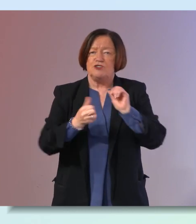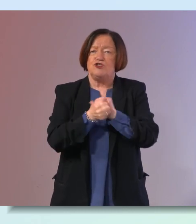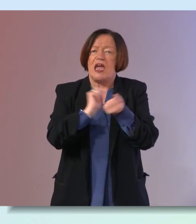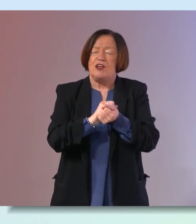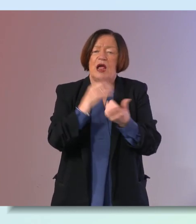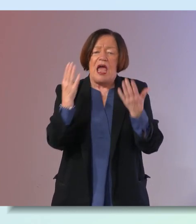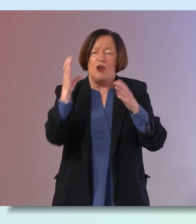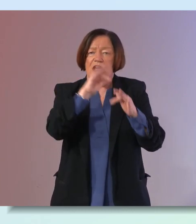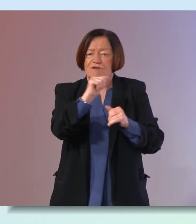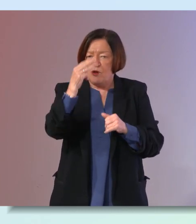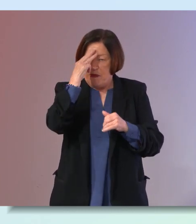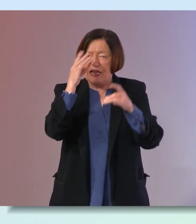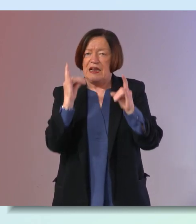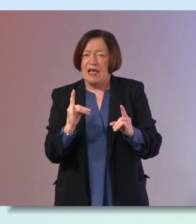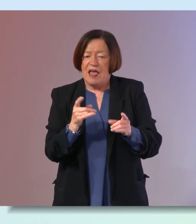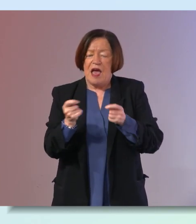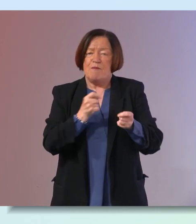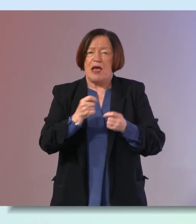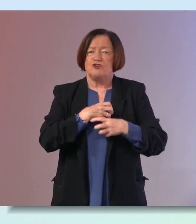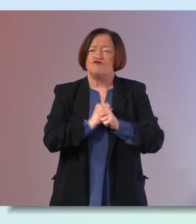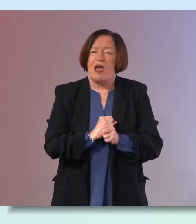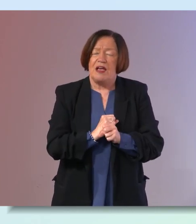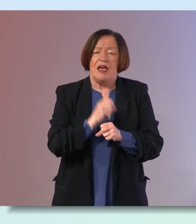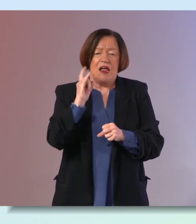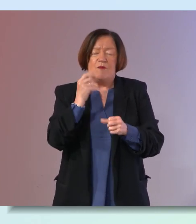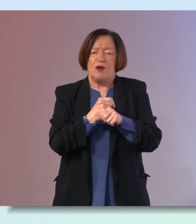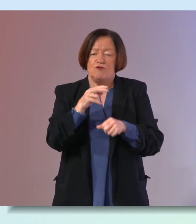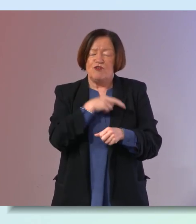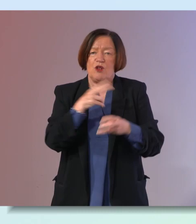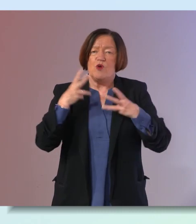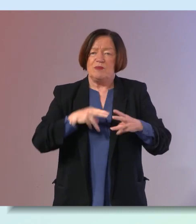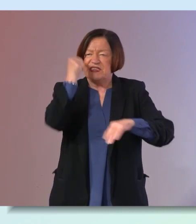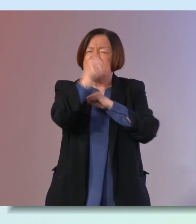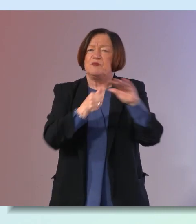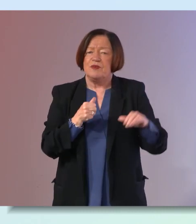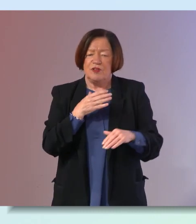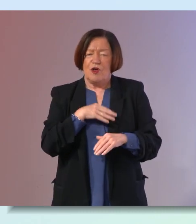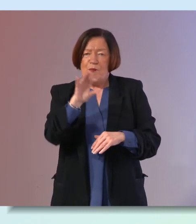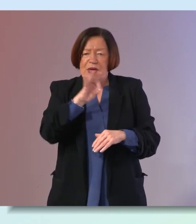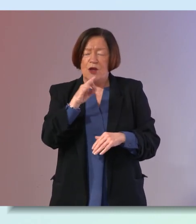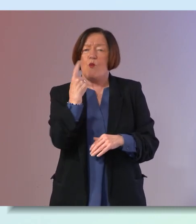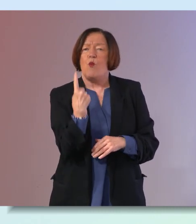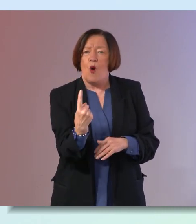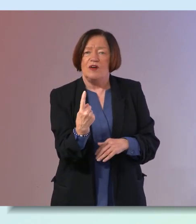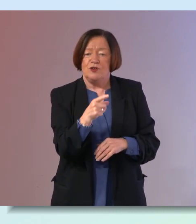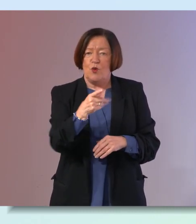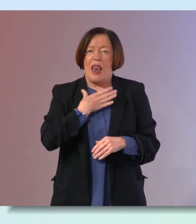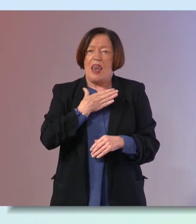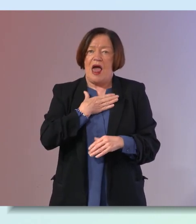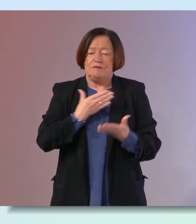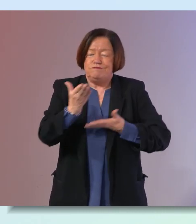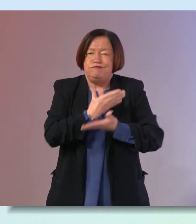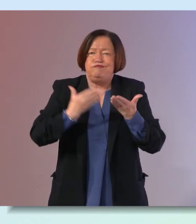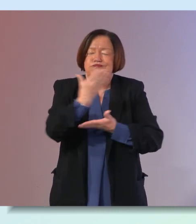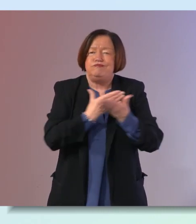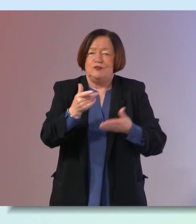how to look after your mental health to manage stress and hearing about real women's experiences so pick just one which you would like to discuss